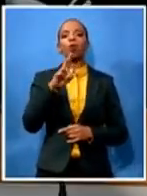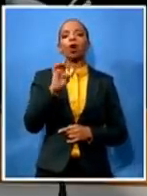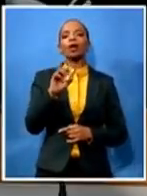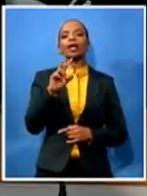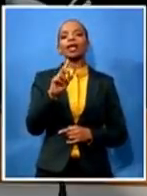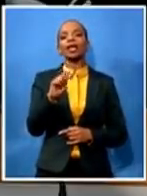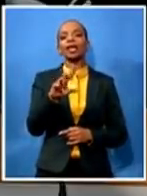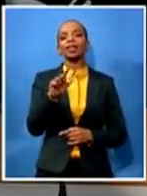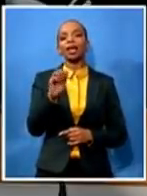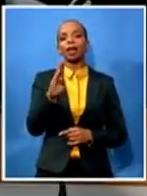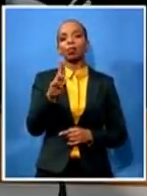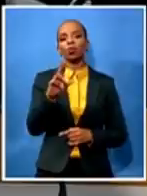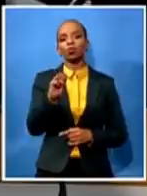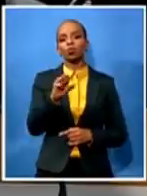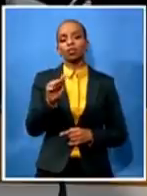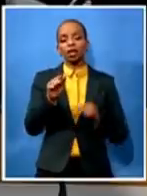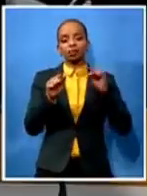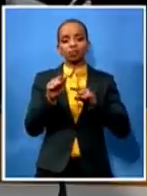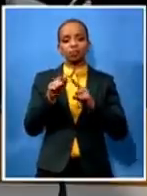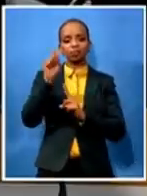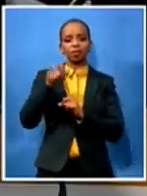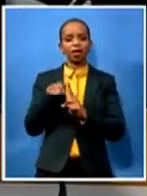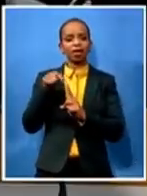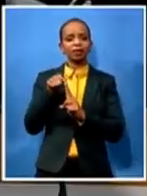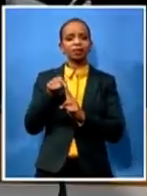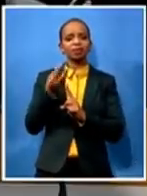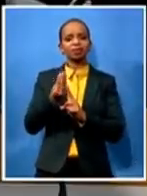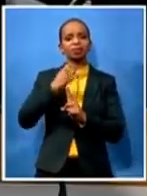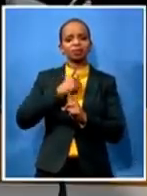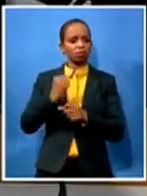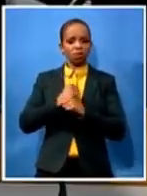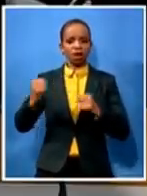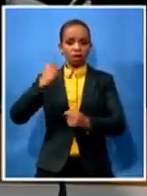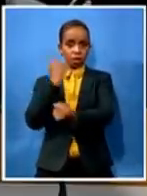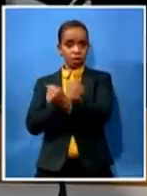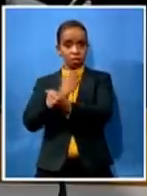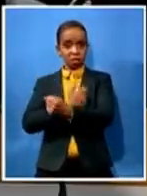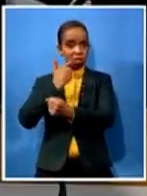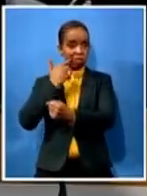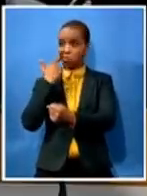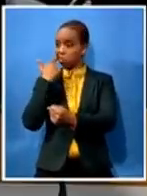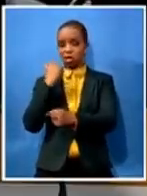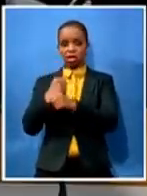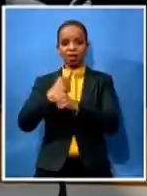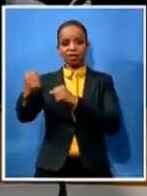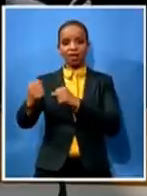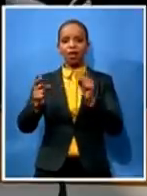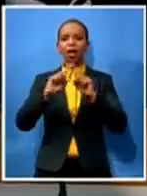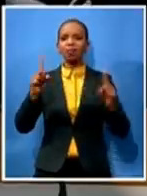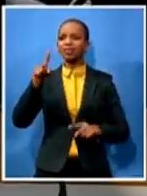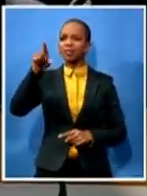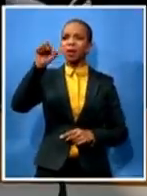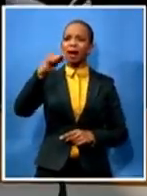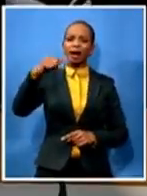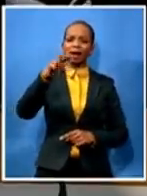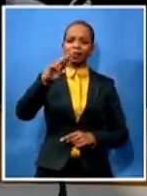person who's who's who's addicted to drugs and yet akrisi refers to him showing how he doesn't even know my